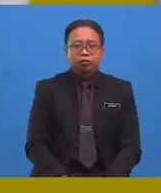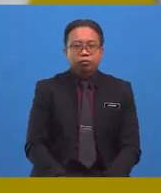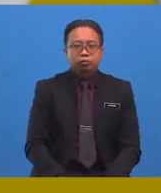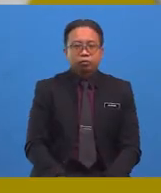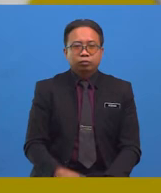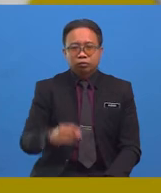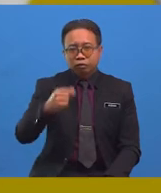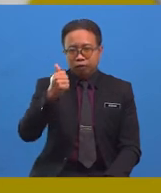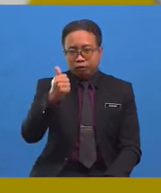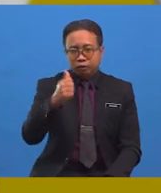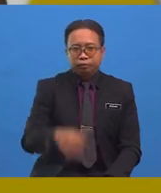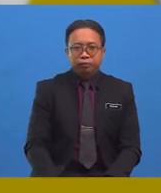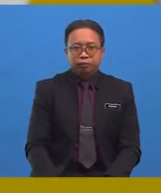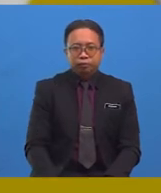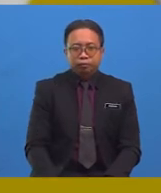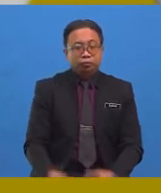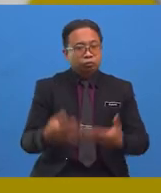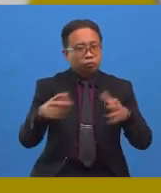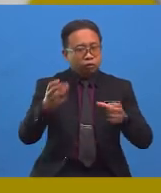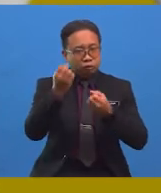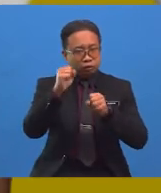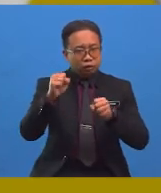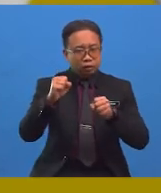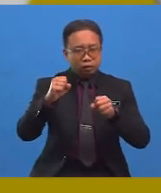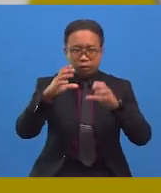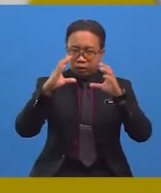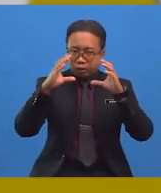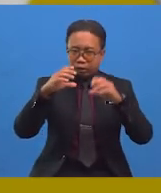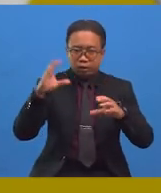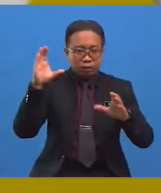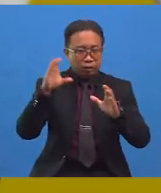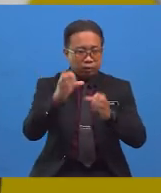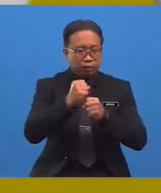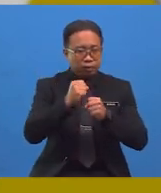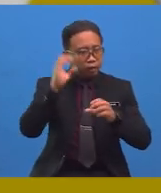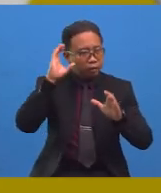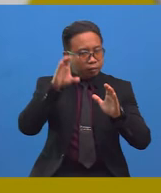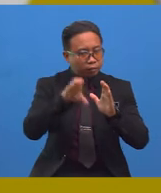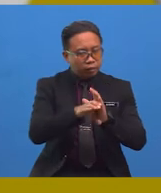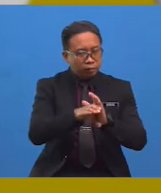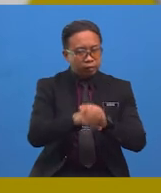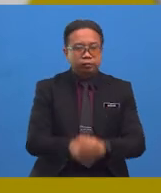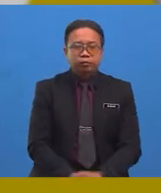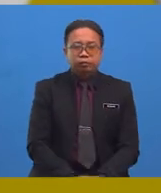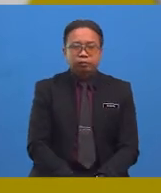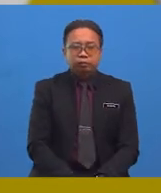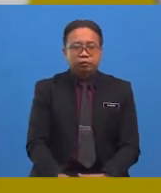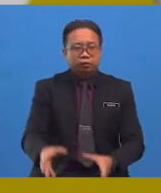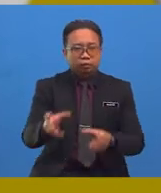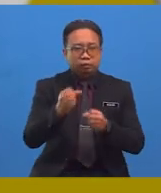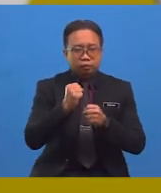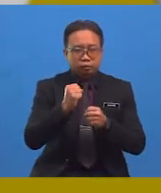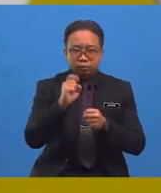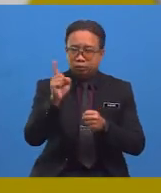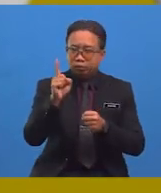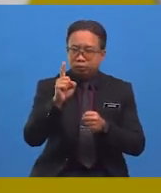Once you are done, snap a picture of your superhero card. Upload them in any